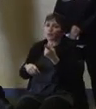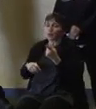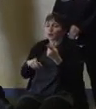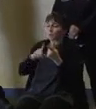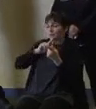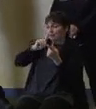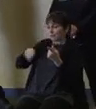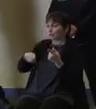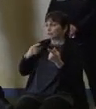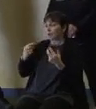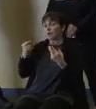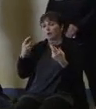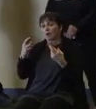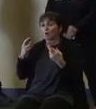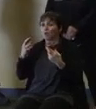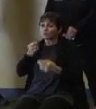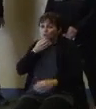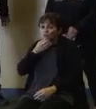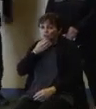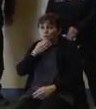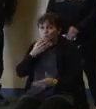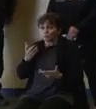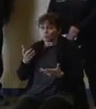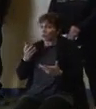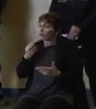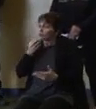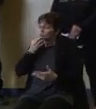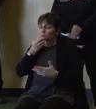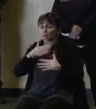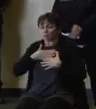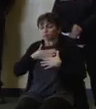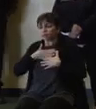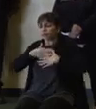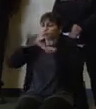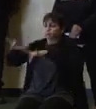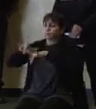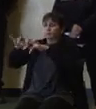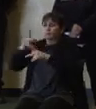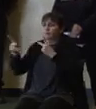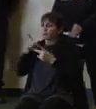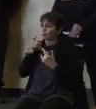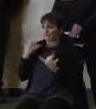I hope that as well. We have nothing but empathy and sympathy for these folks.